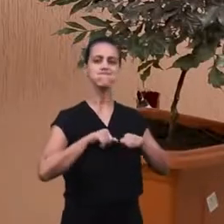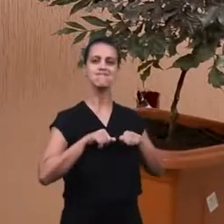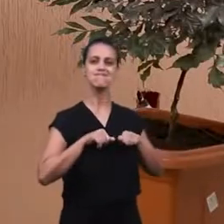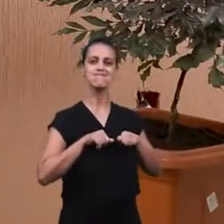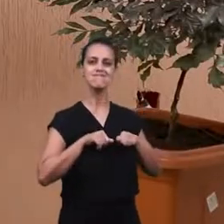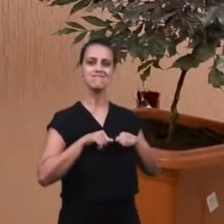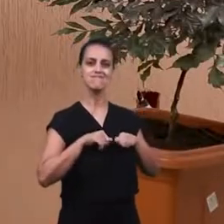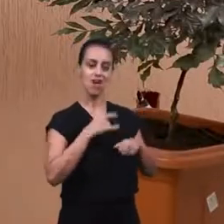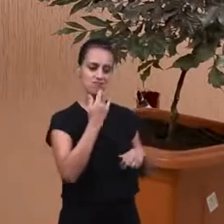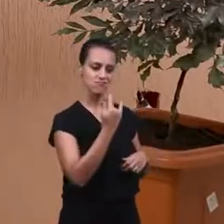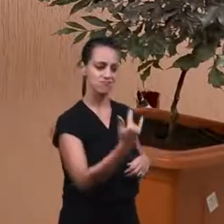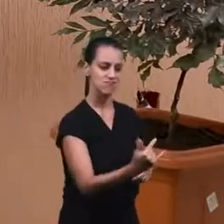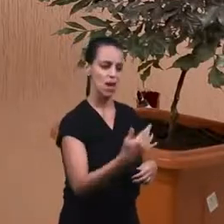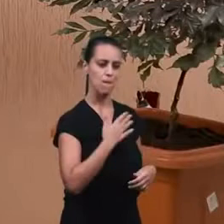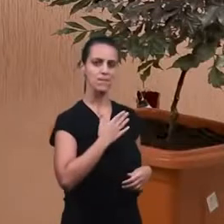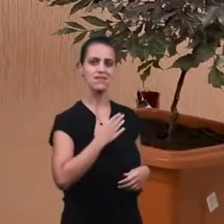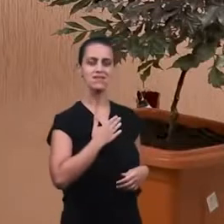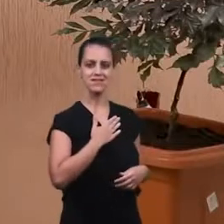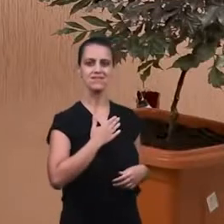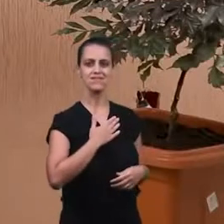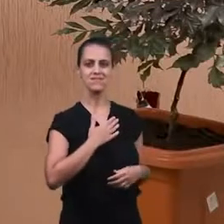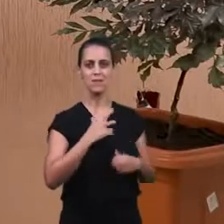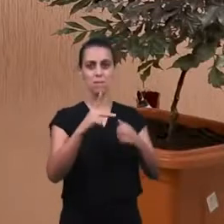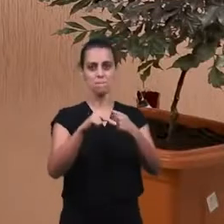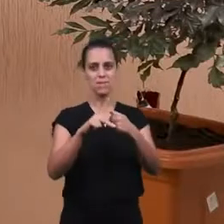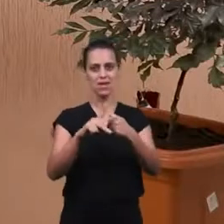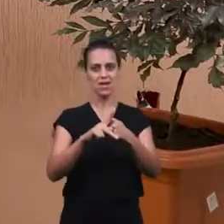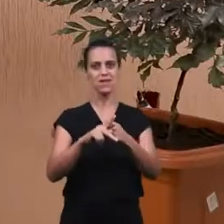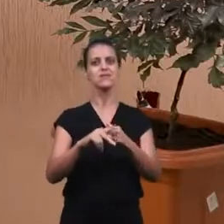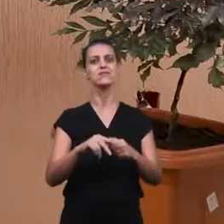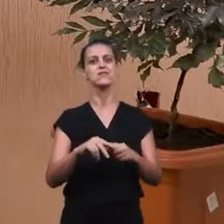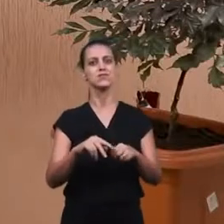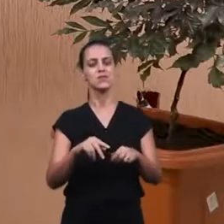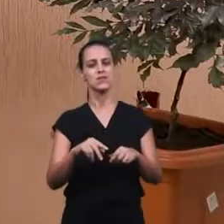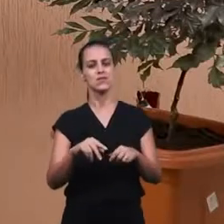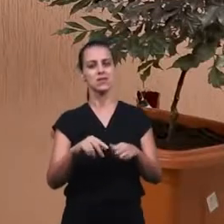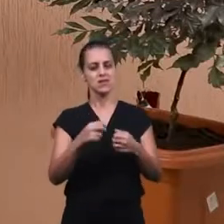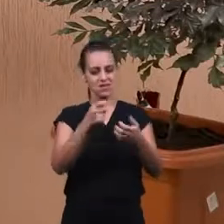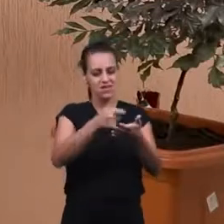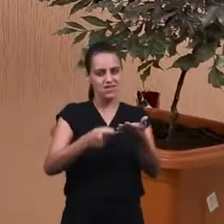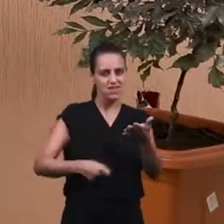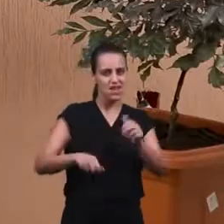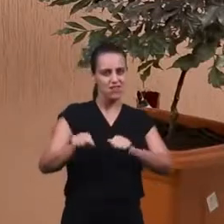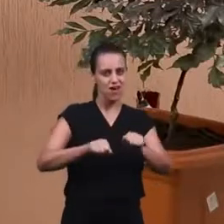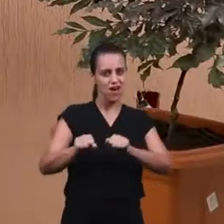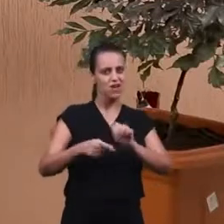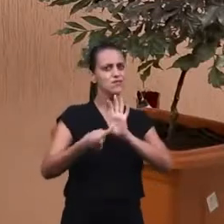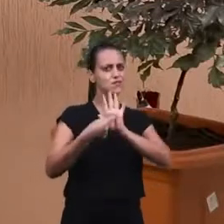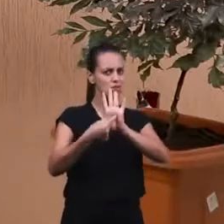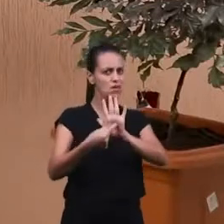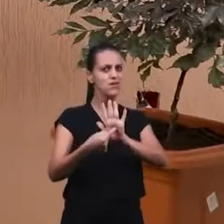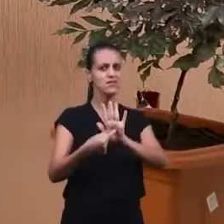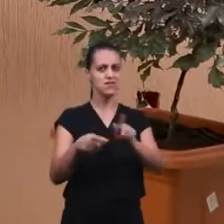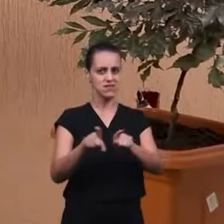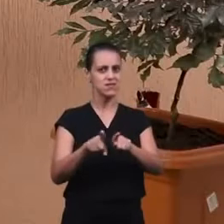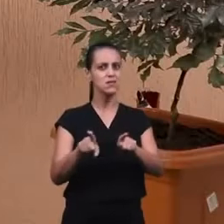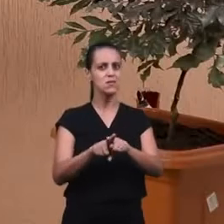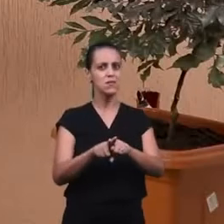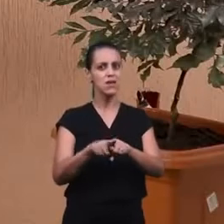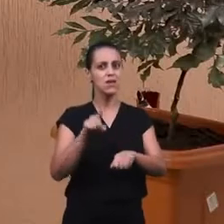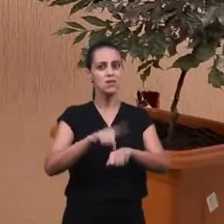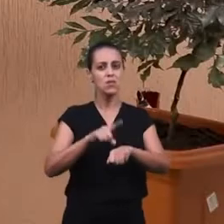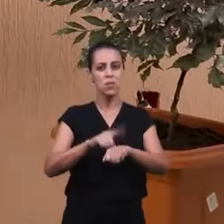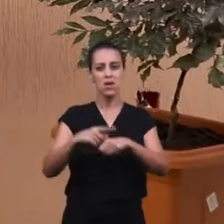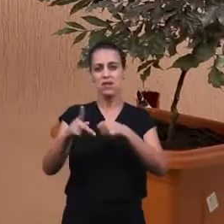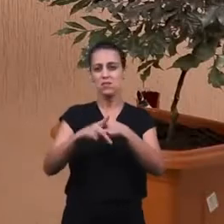And this. Is confirmed. By Peter. the book. Of Acts. Chapter 10. Verses. 34. 35. When Peter says. But then.